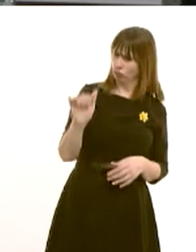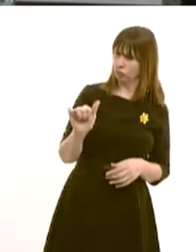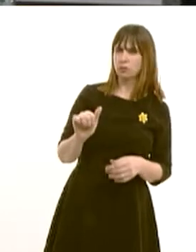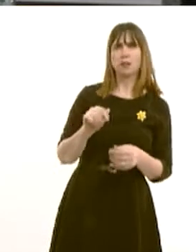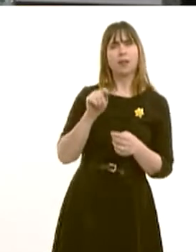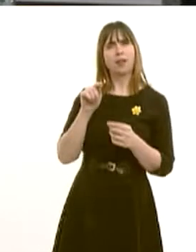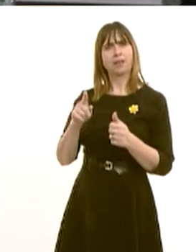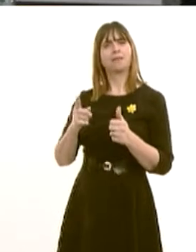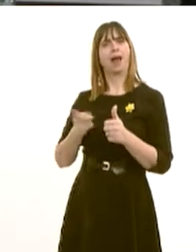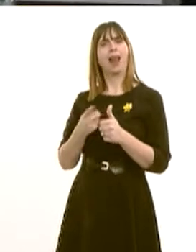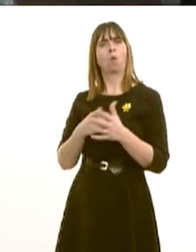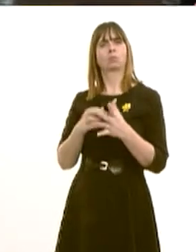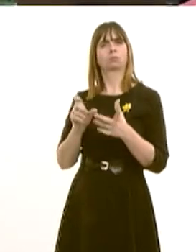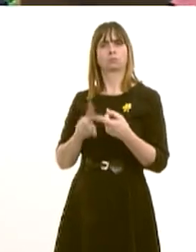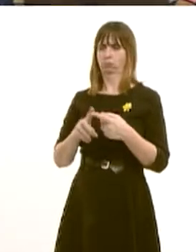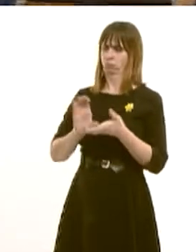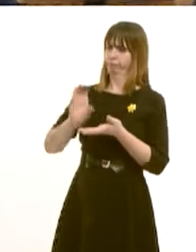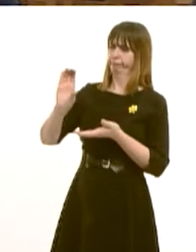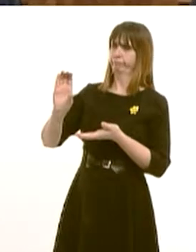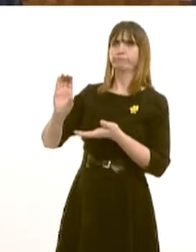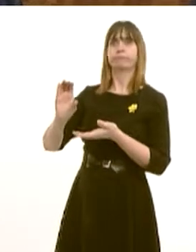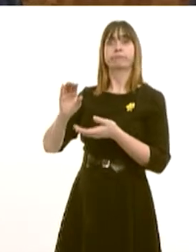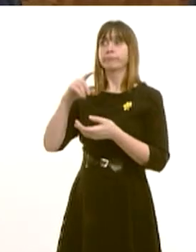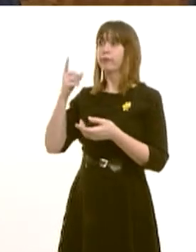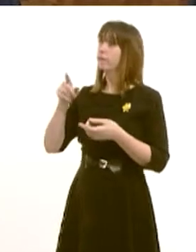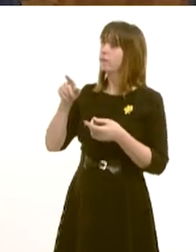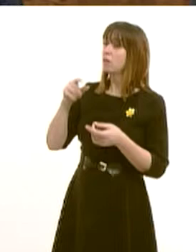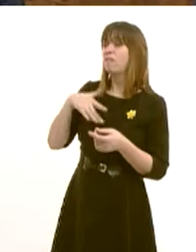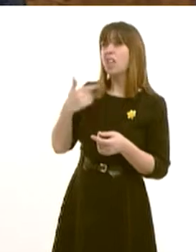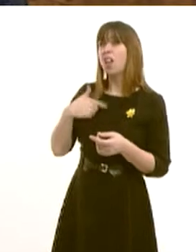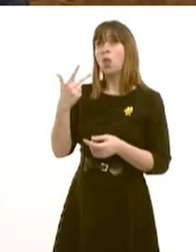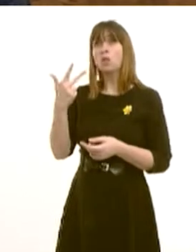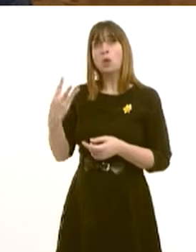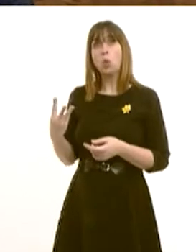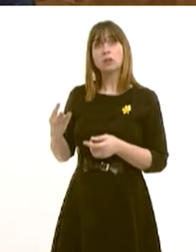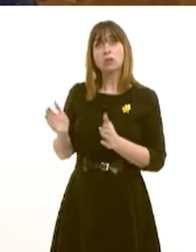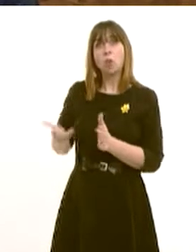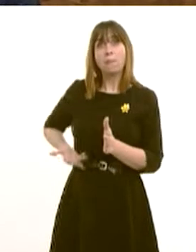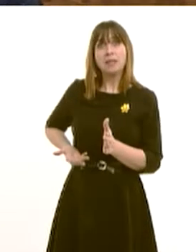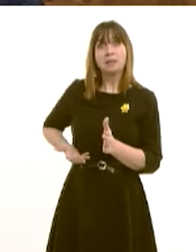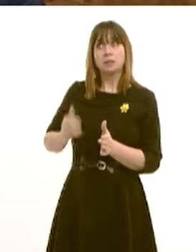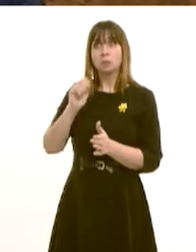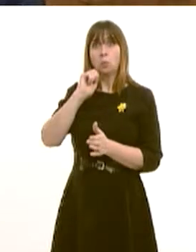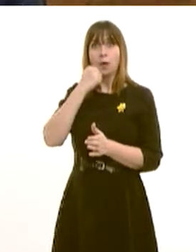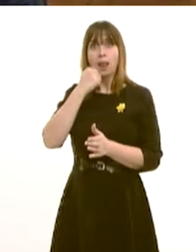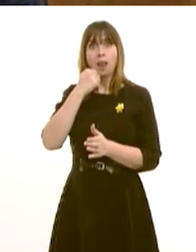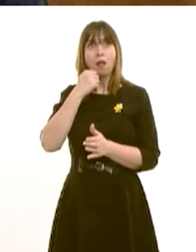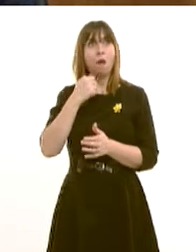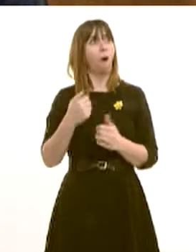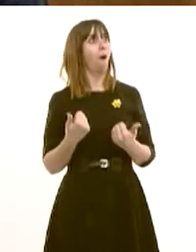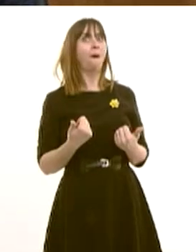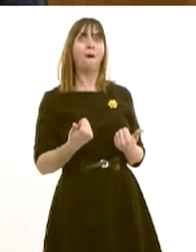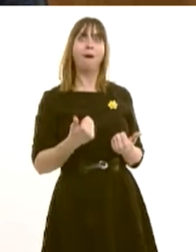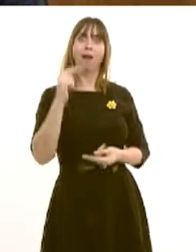all those who qualify for the relief. We expect three quarters of small businesses to be affected